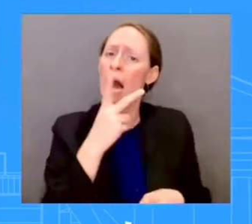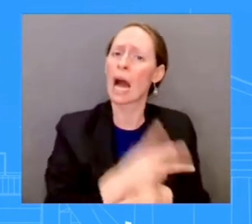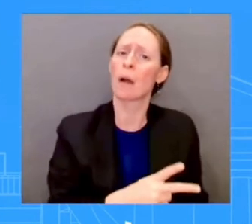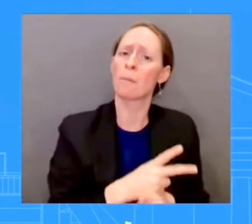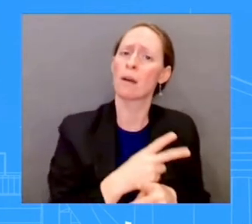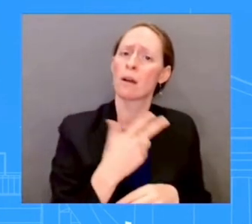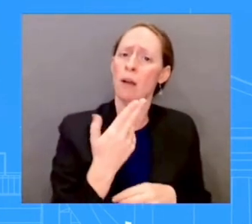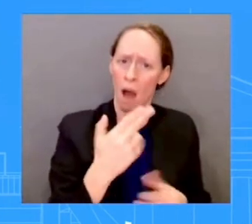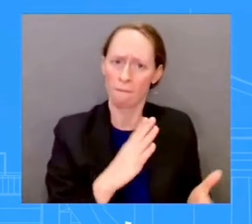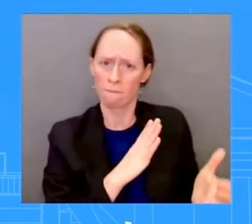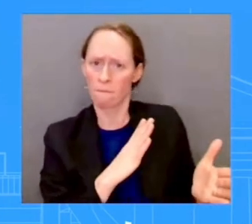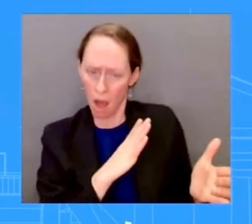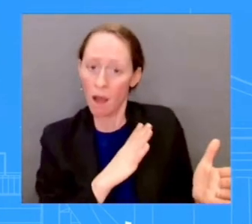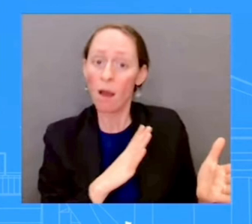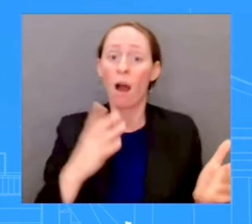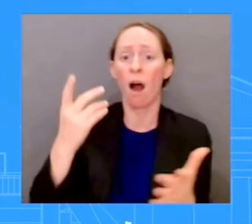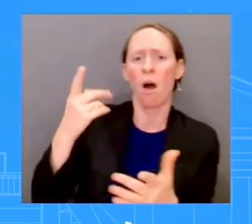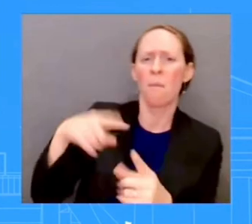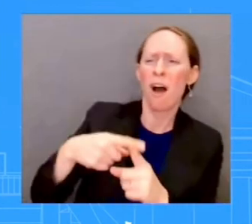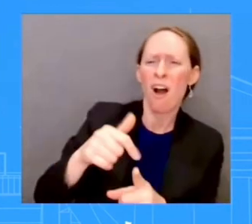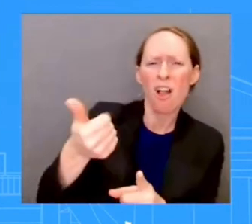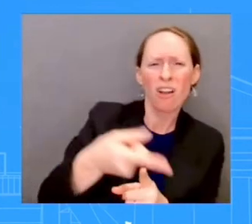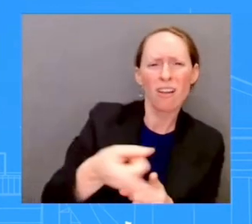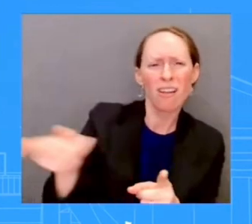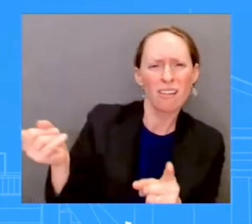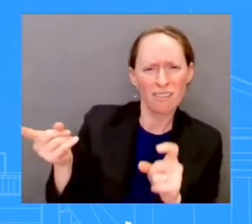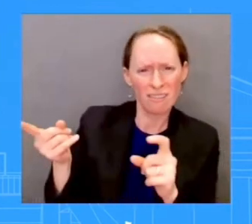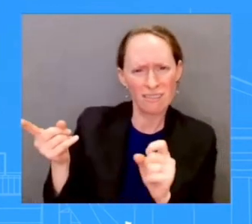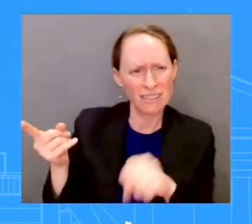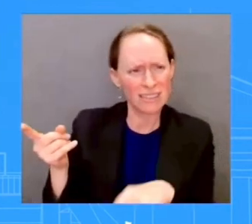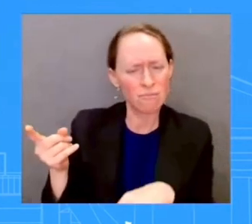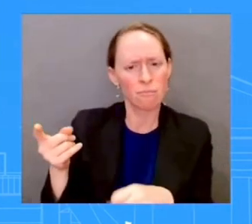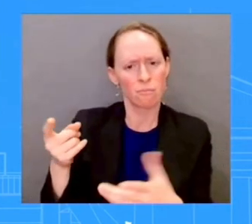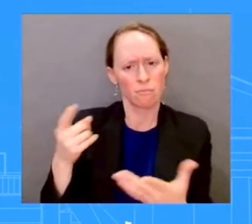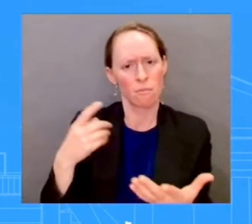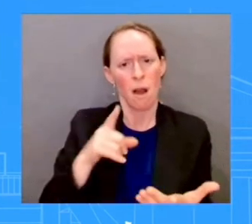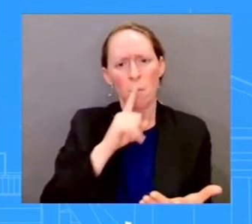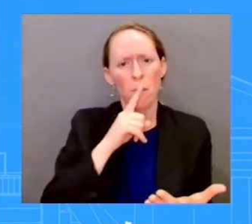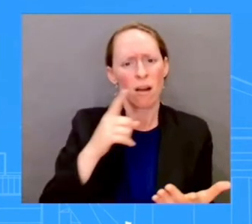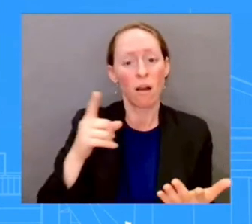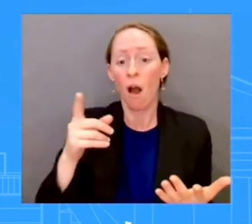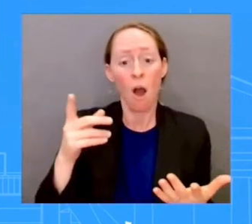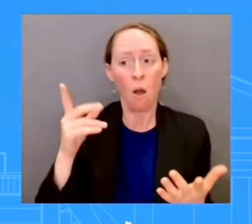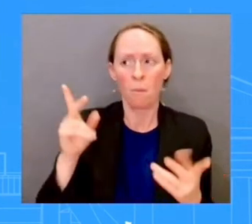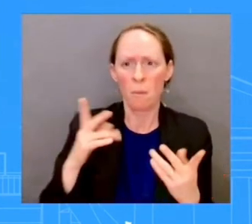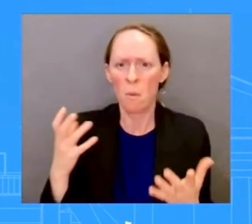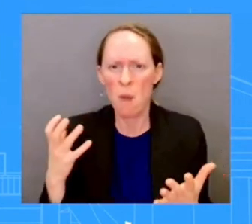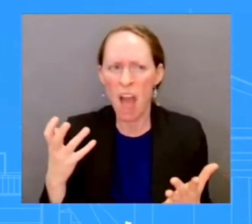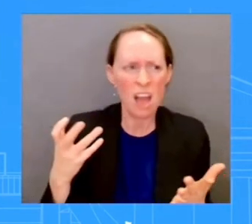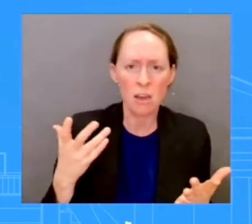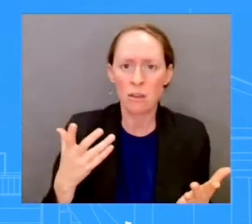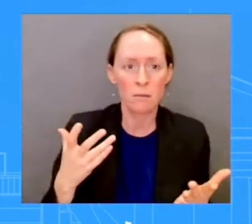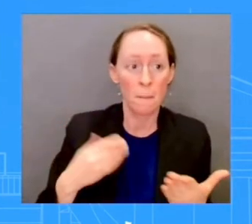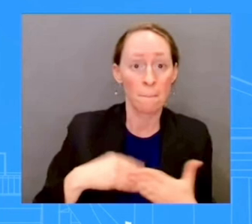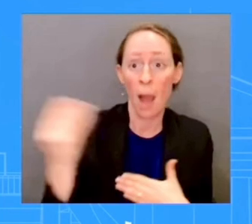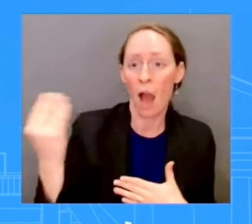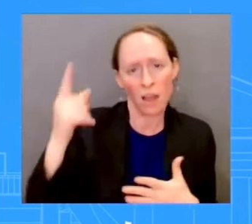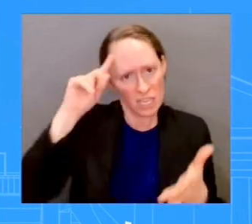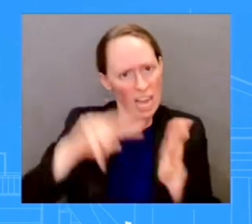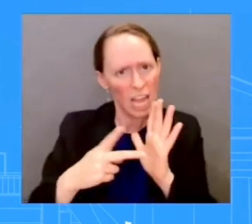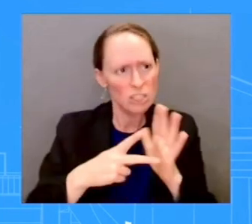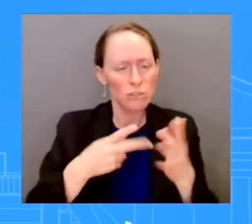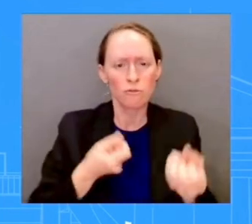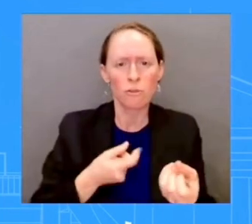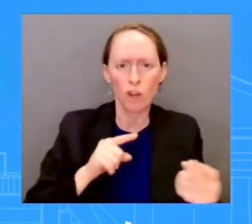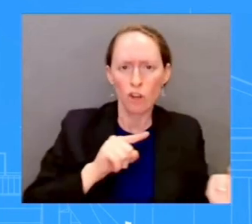continue to call on Congress to build upon this step and pass universal background checks legislation as well as other